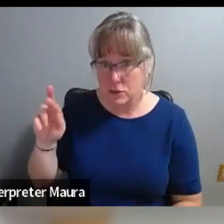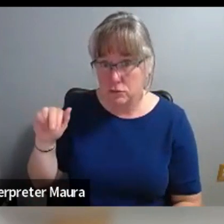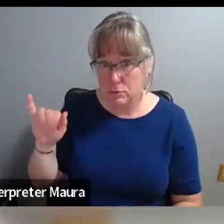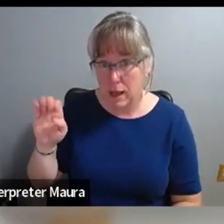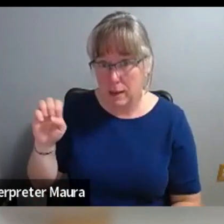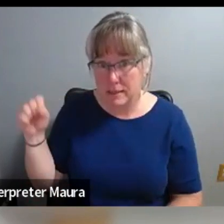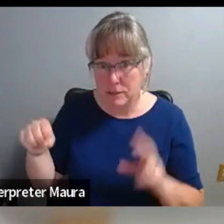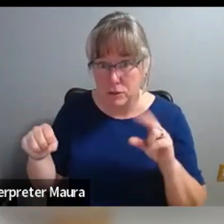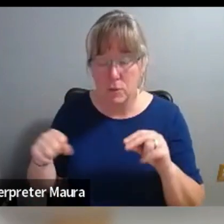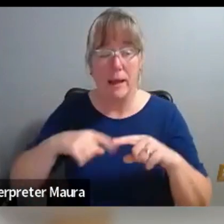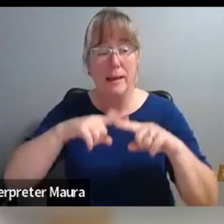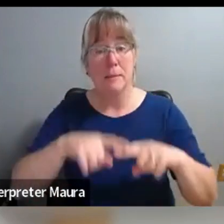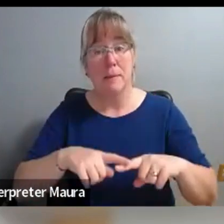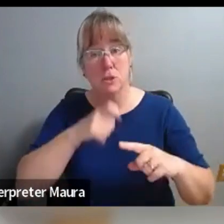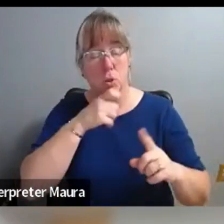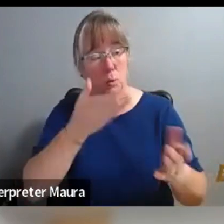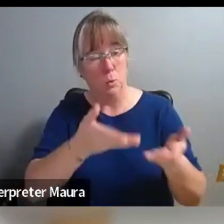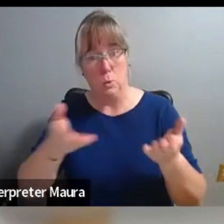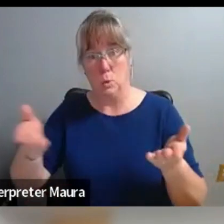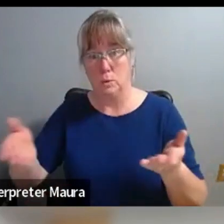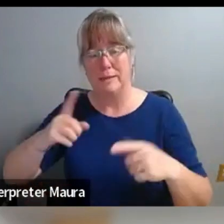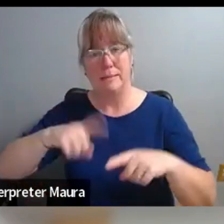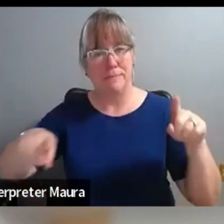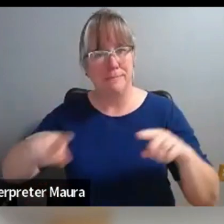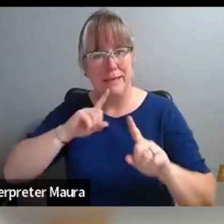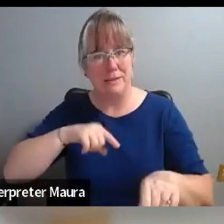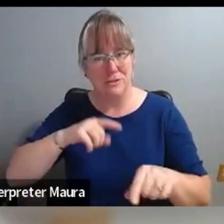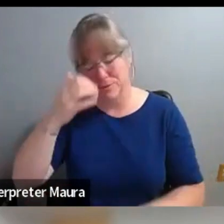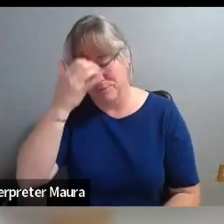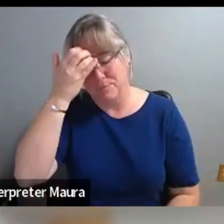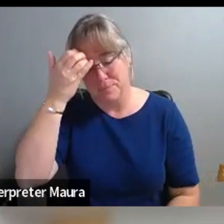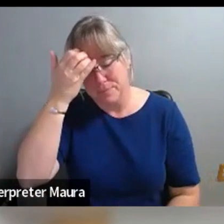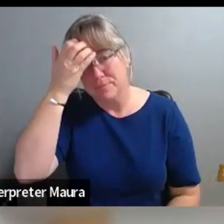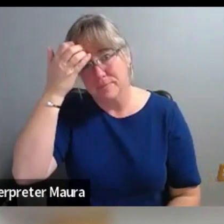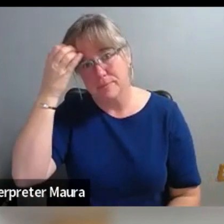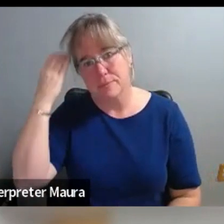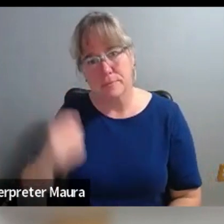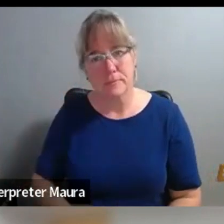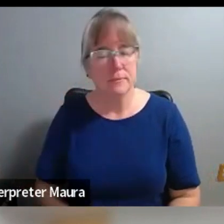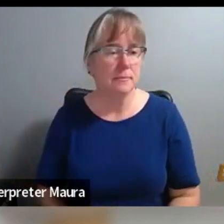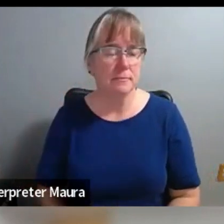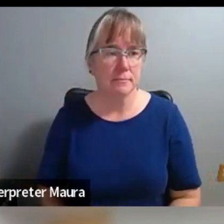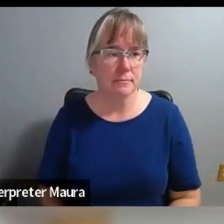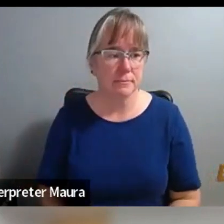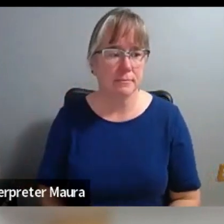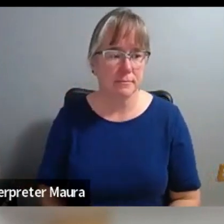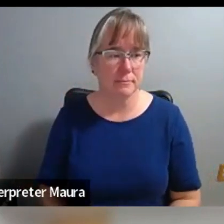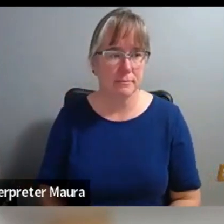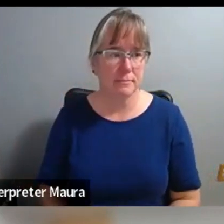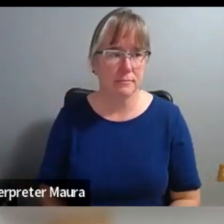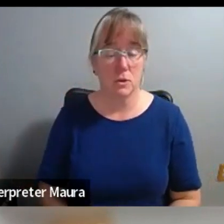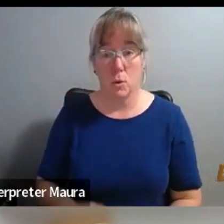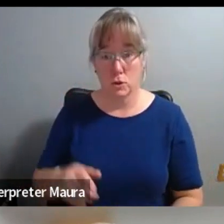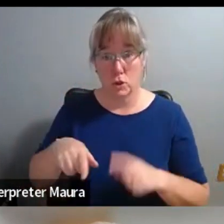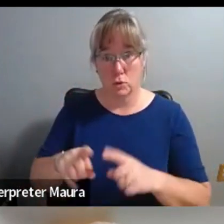depending on who you talk to, it varies. But I was having to